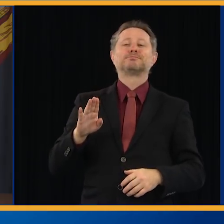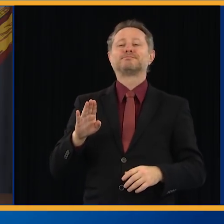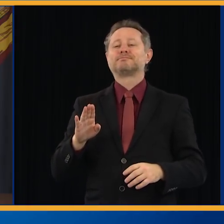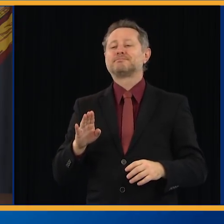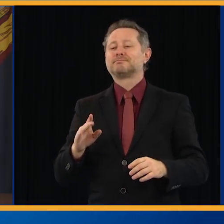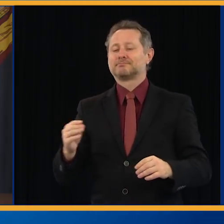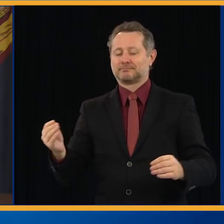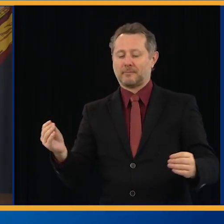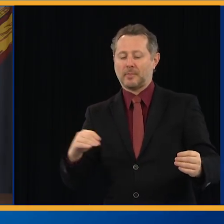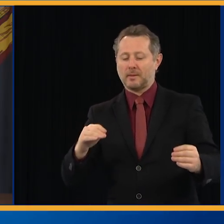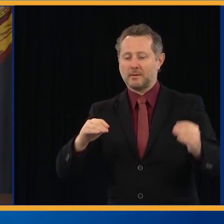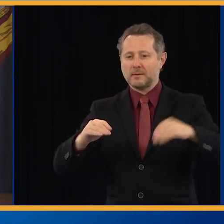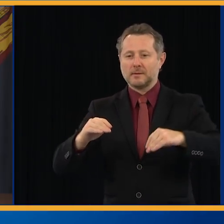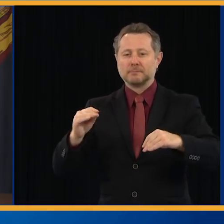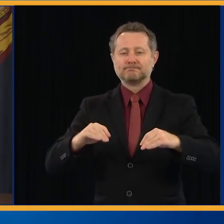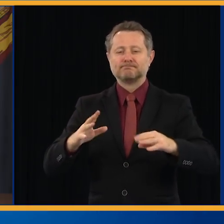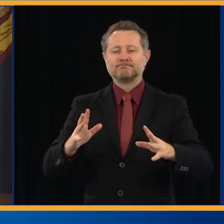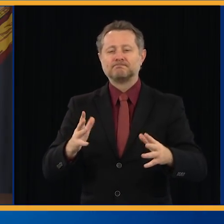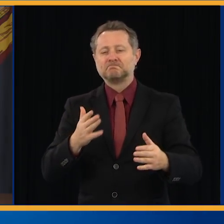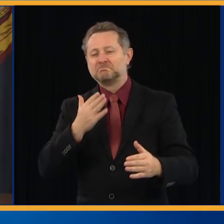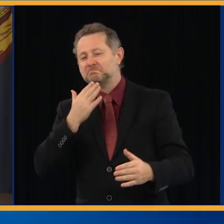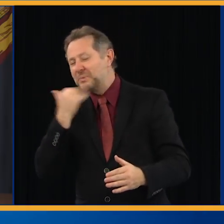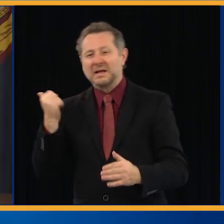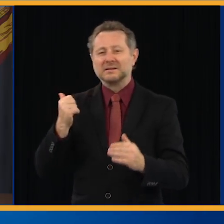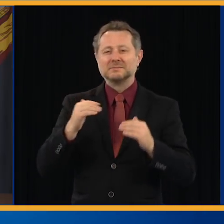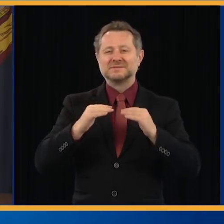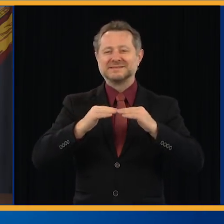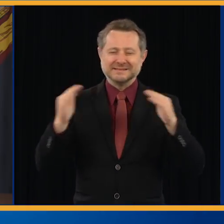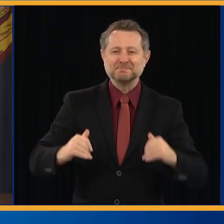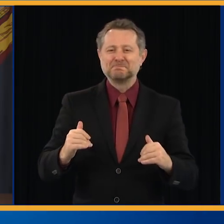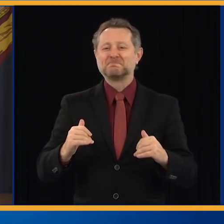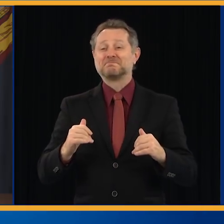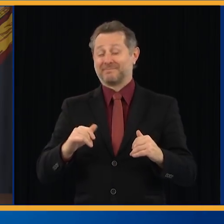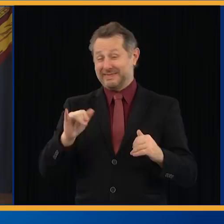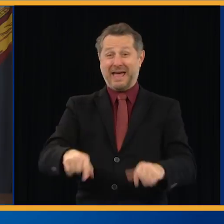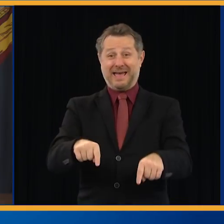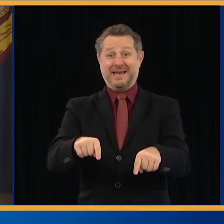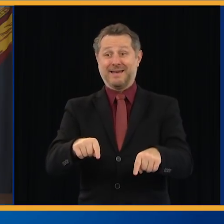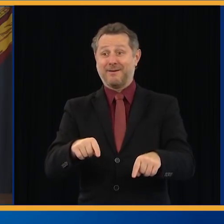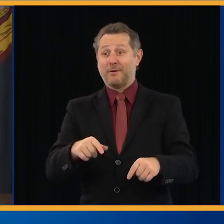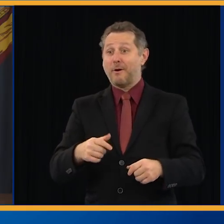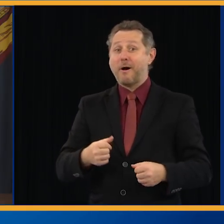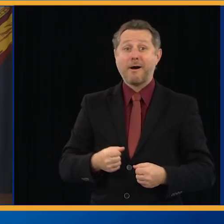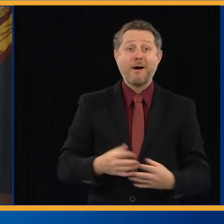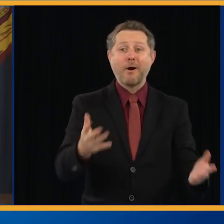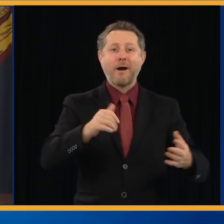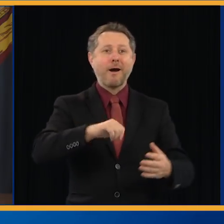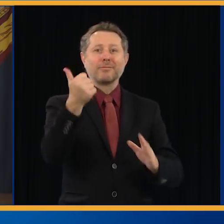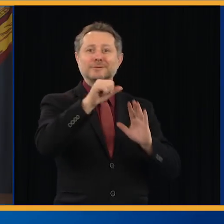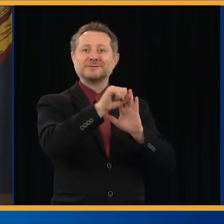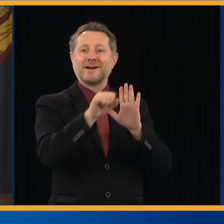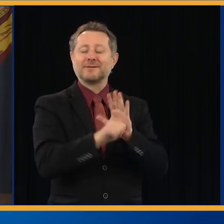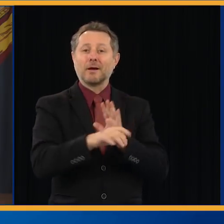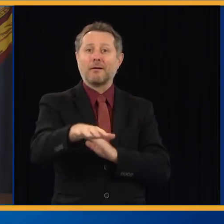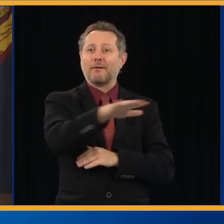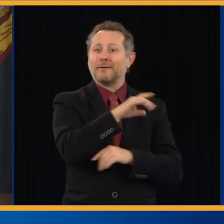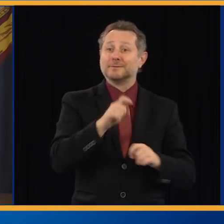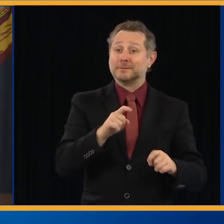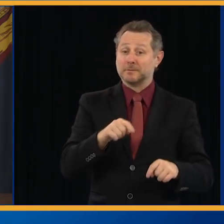ever put together so we can share that with other governments. And that's what Mayor Bloomberg does so well.